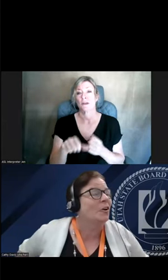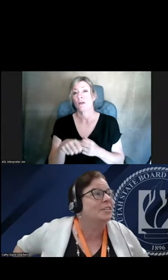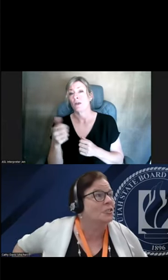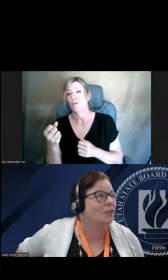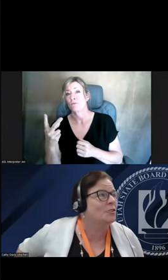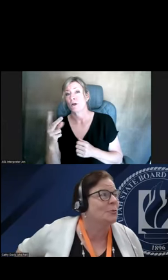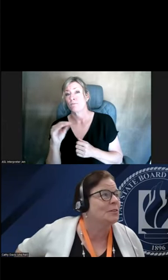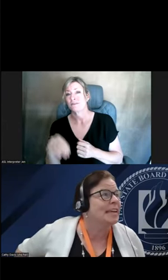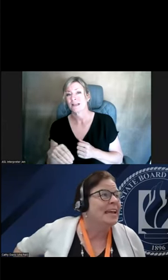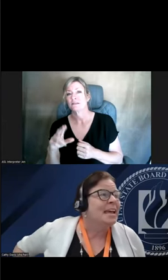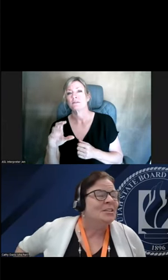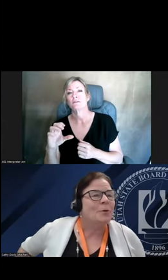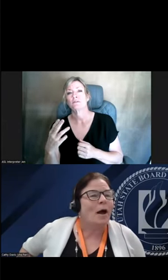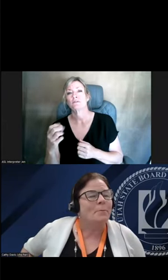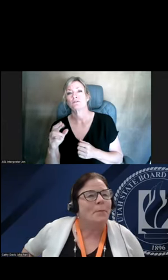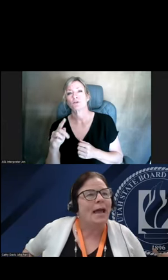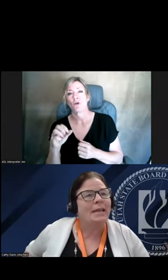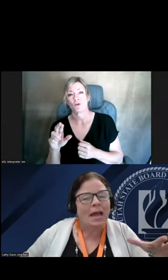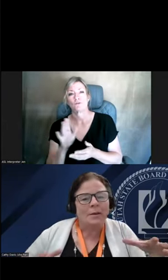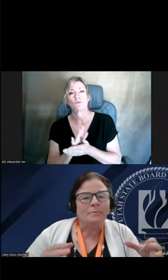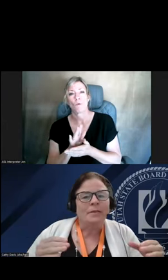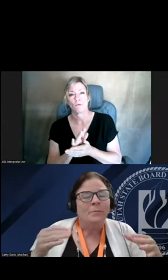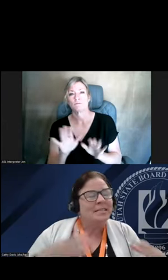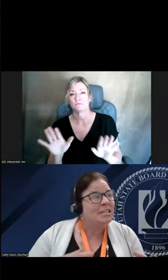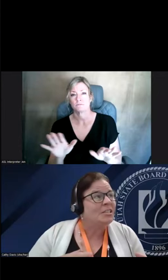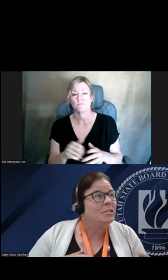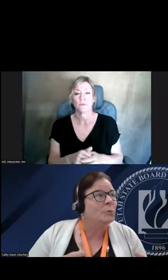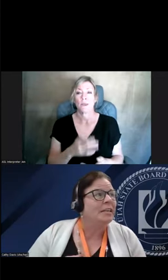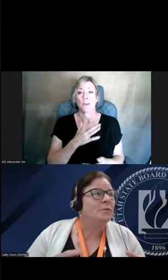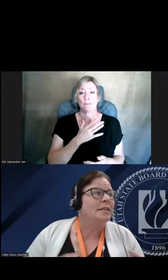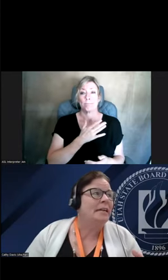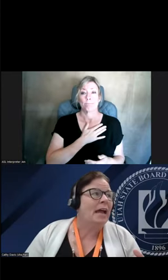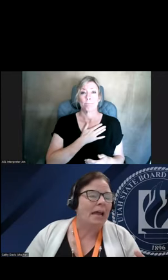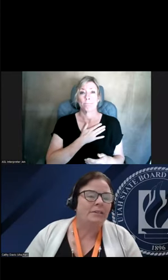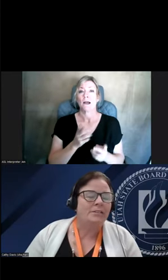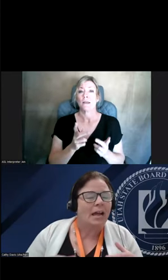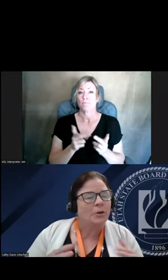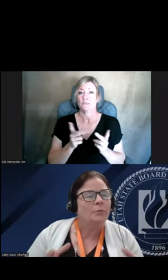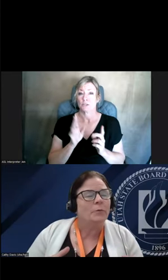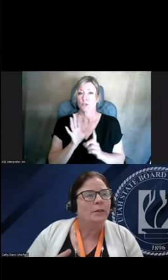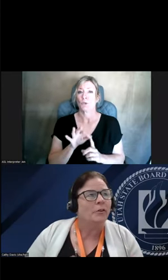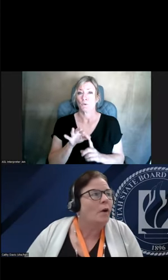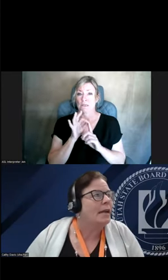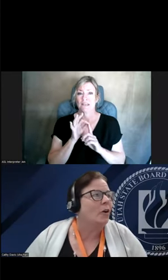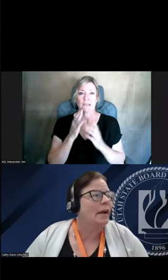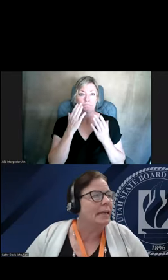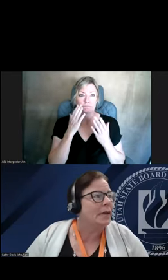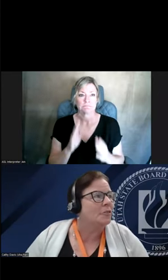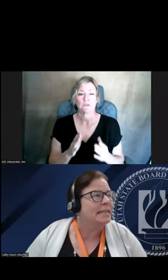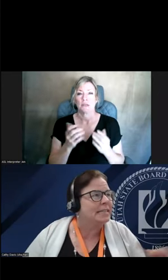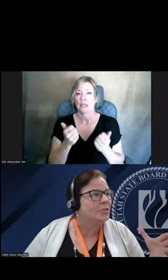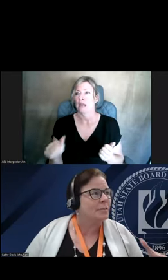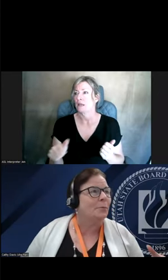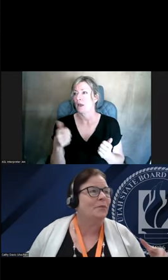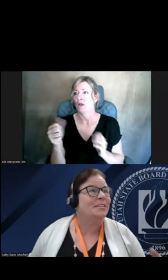% are in charter schools. So my position is really unique. I don't know that there are any